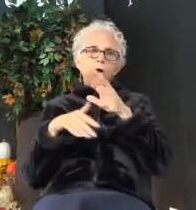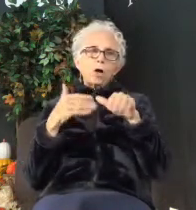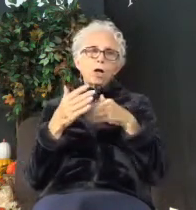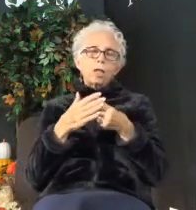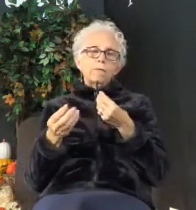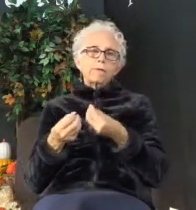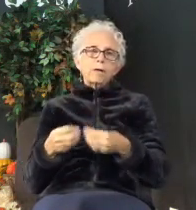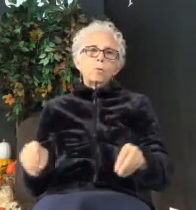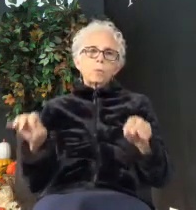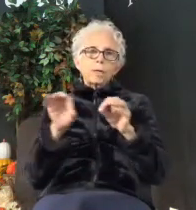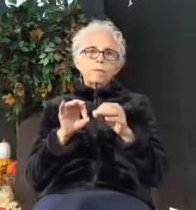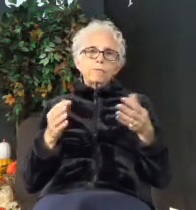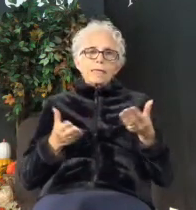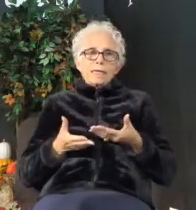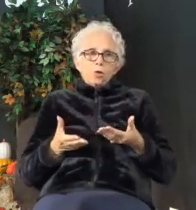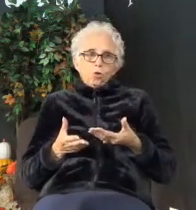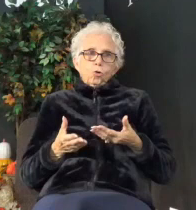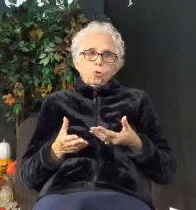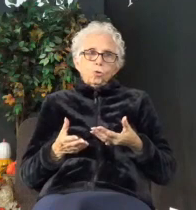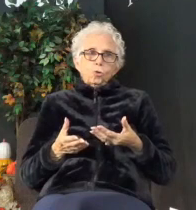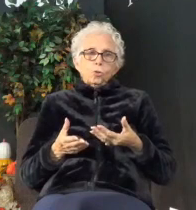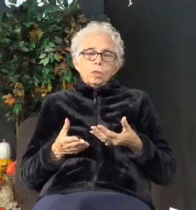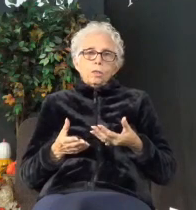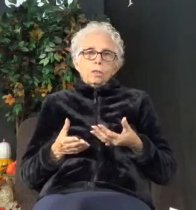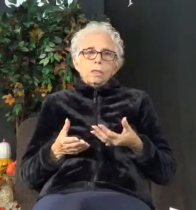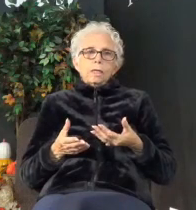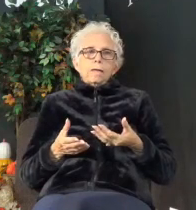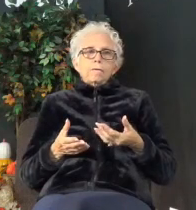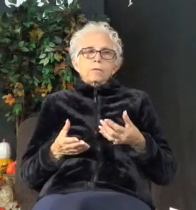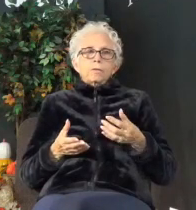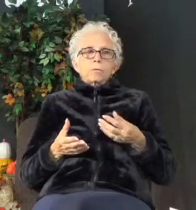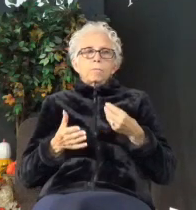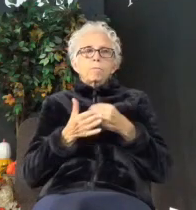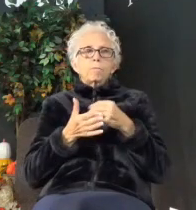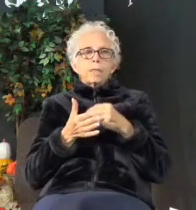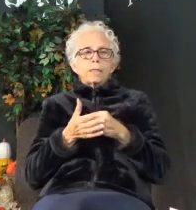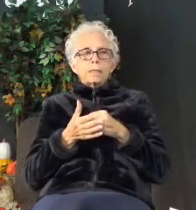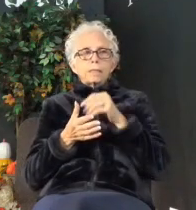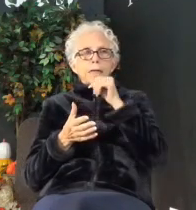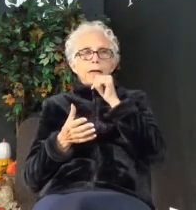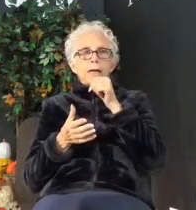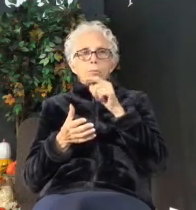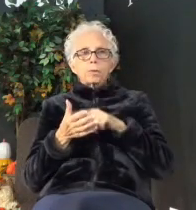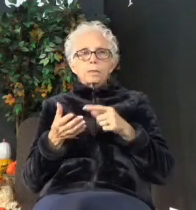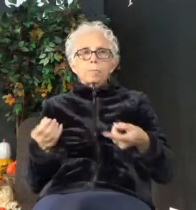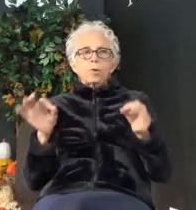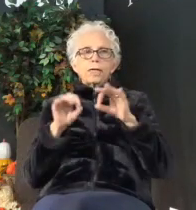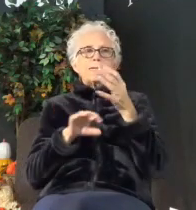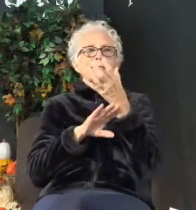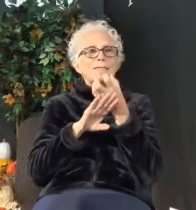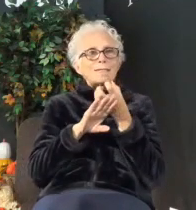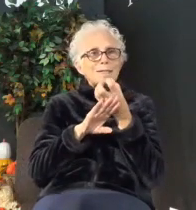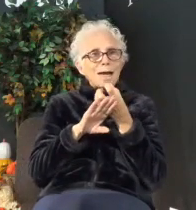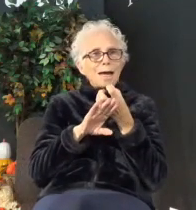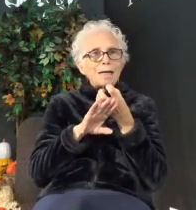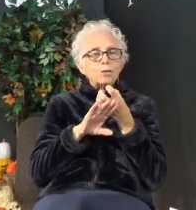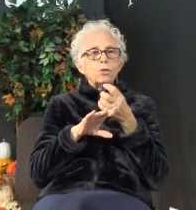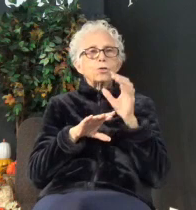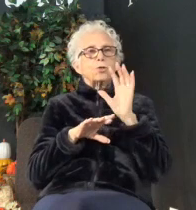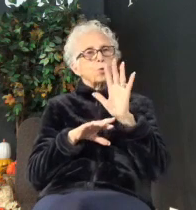here. See, the dollar amount isn't the issue. It's the desire. It's the heart.